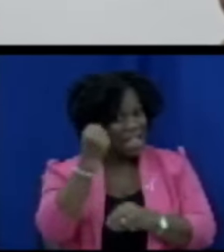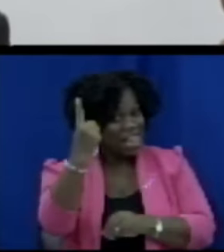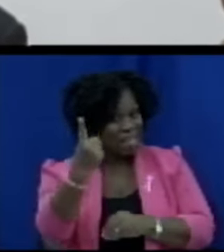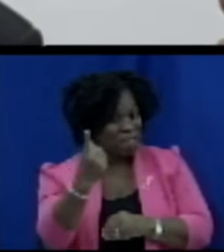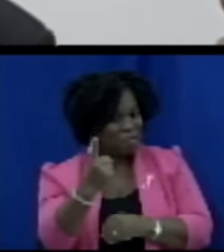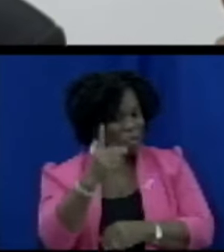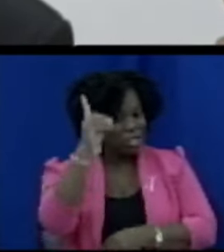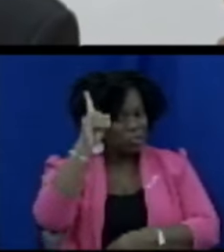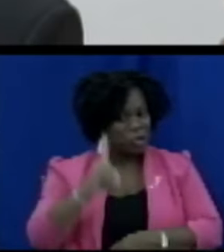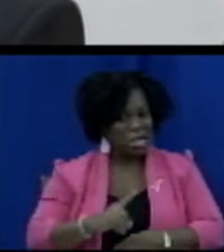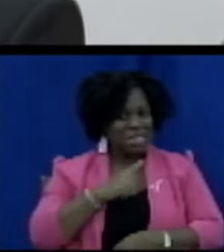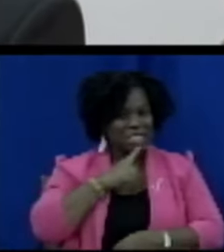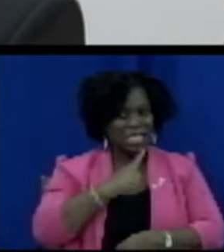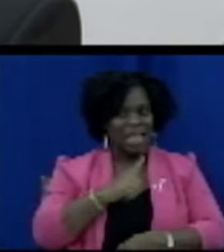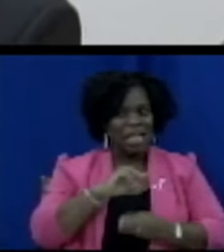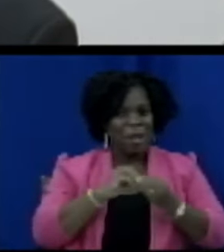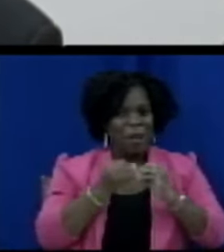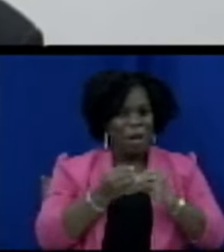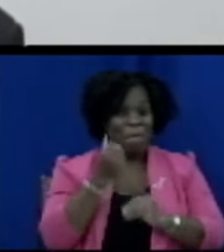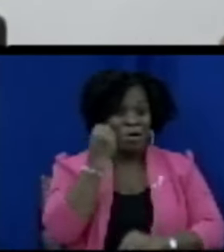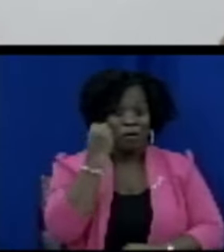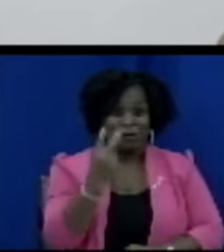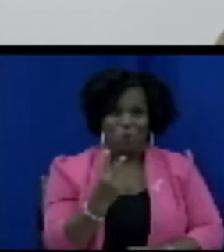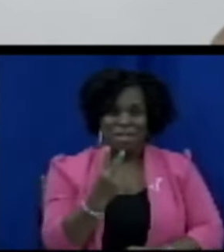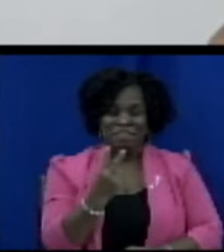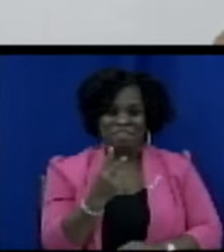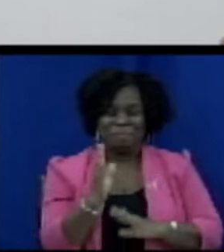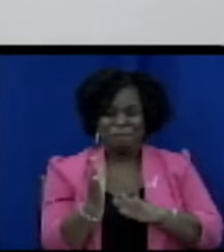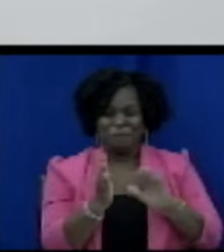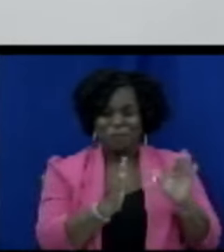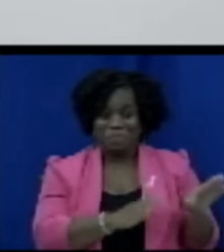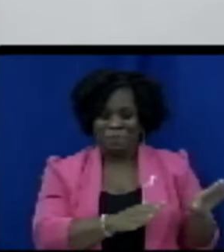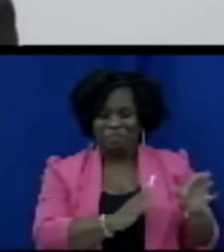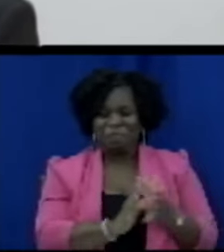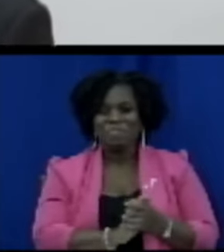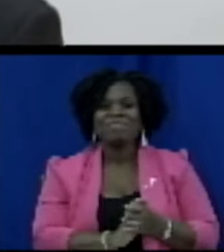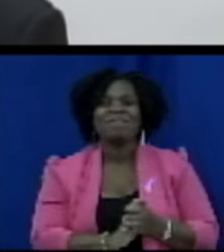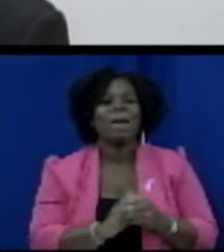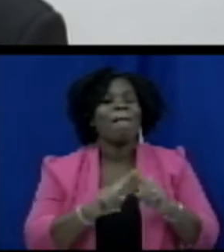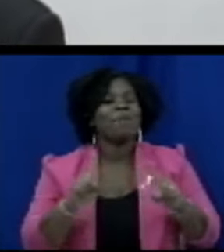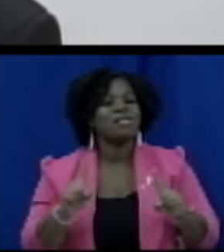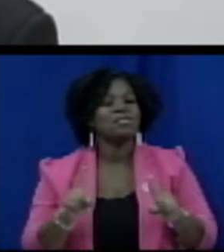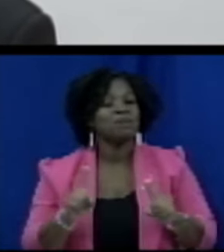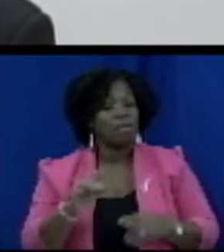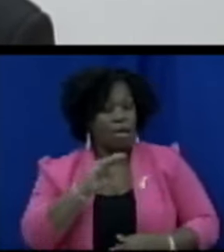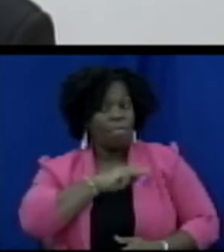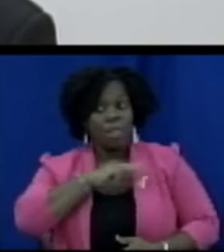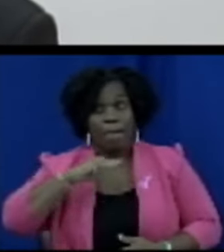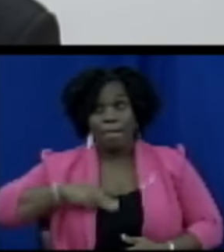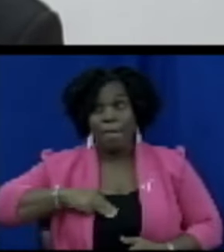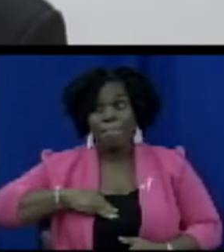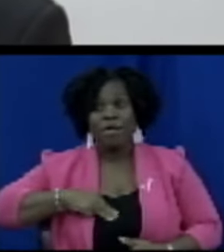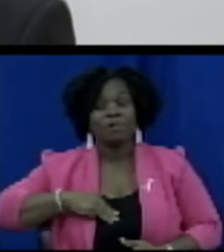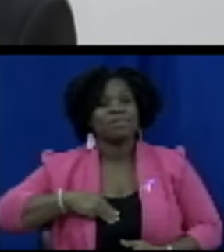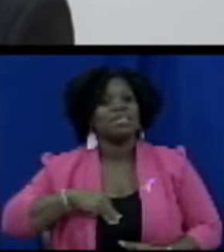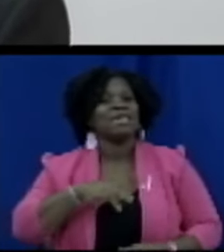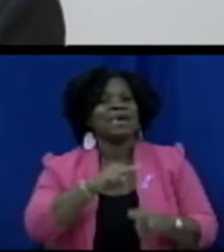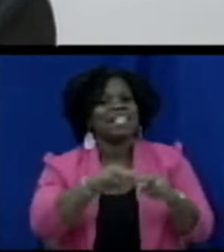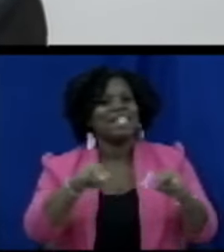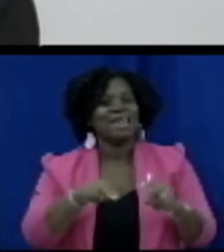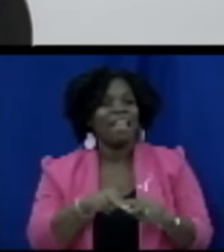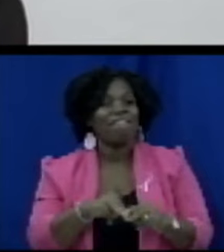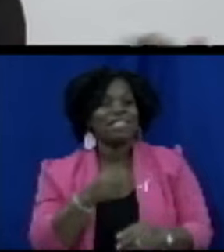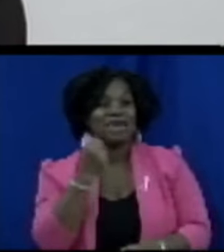right so Nevis 11 who was very correct in looking at the